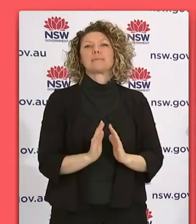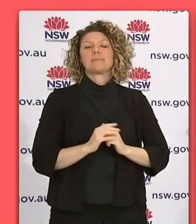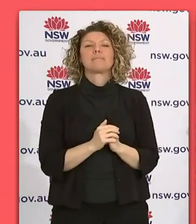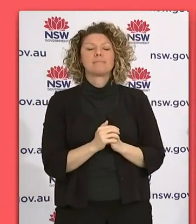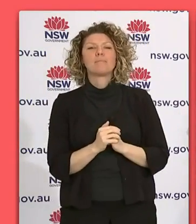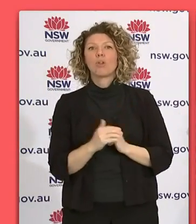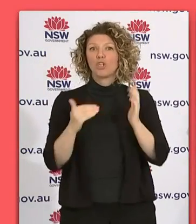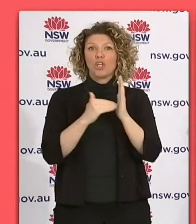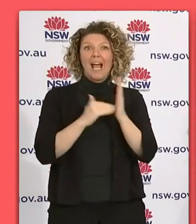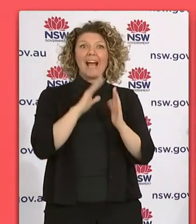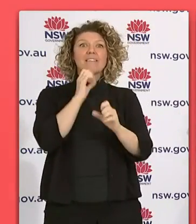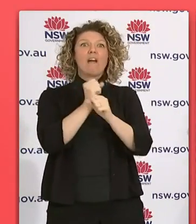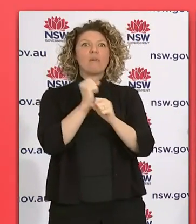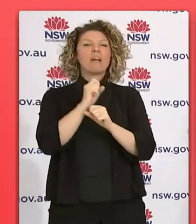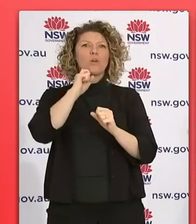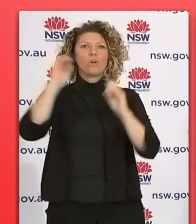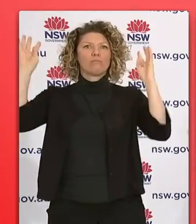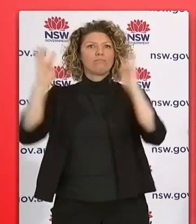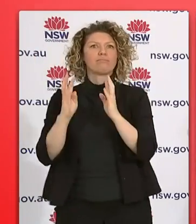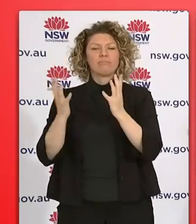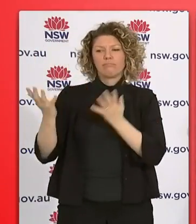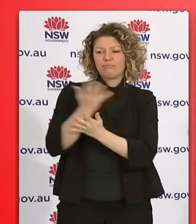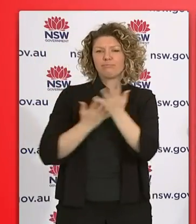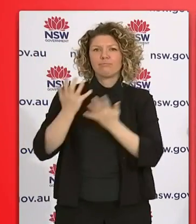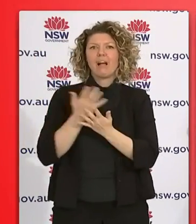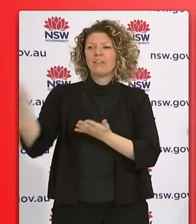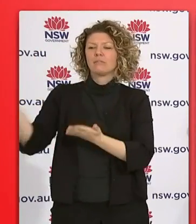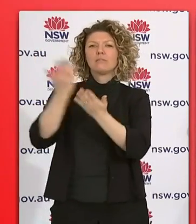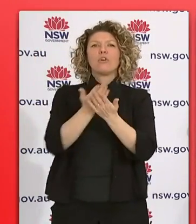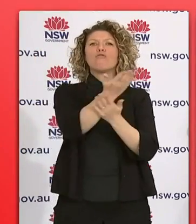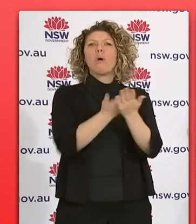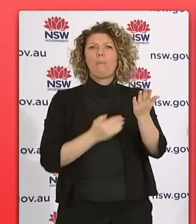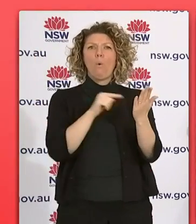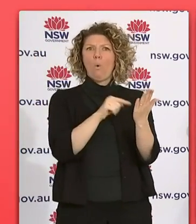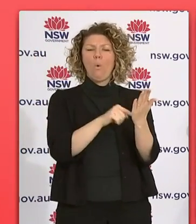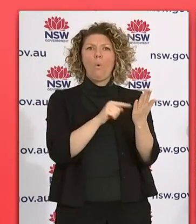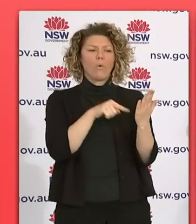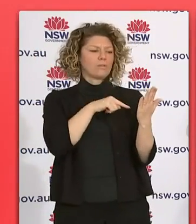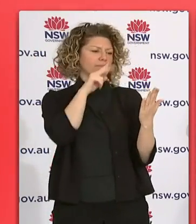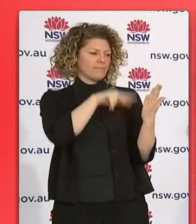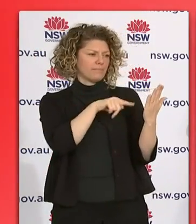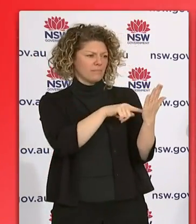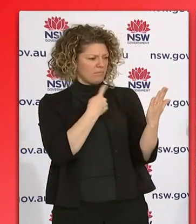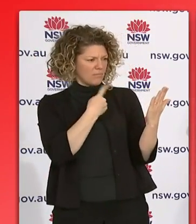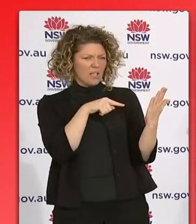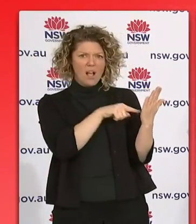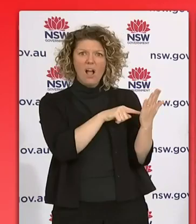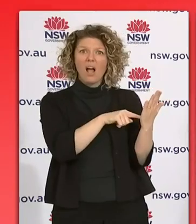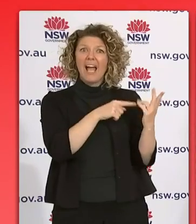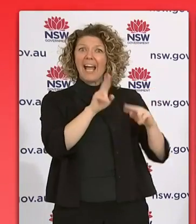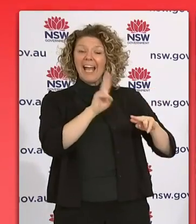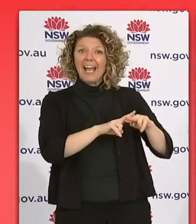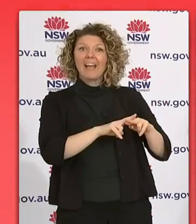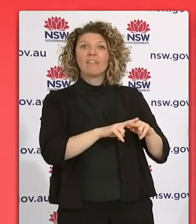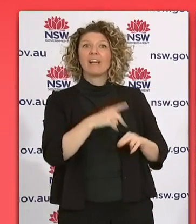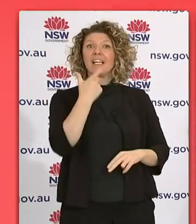Cabinet's meeting today, that according to the Doherty report, which the New South Wales government supports, once you get to 70 per cent